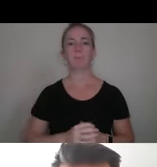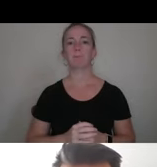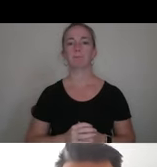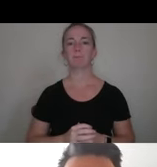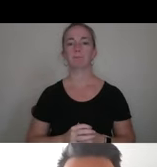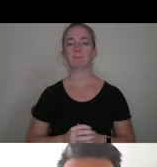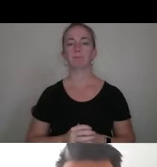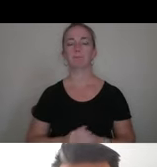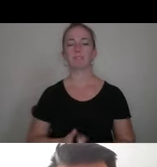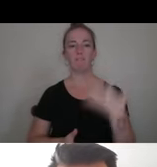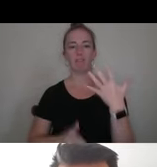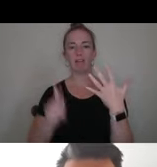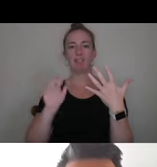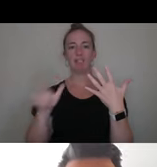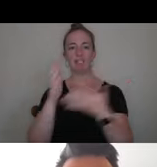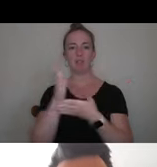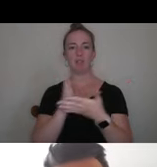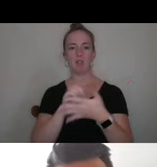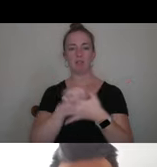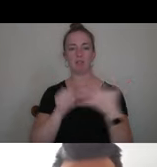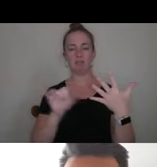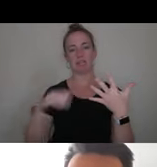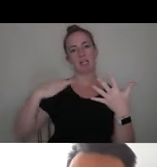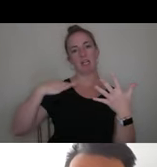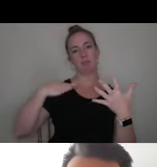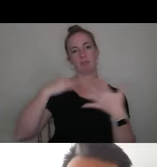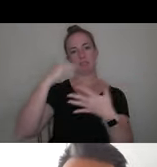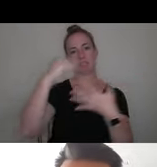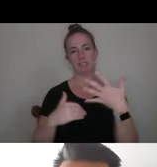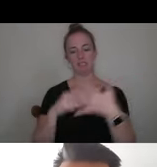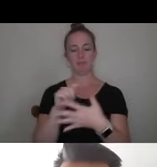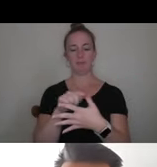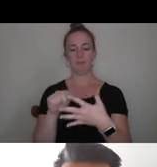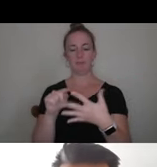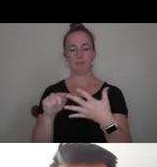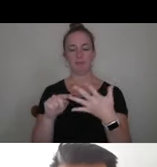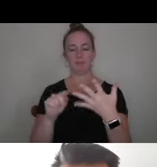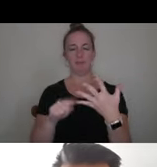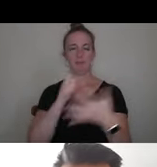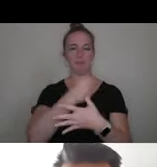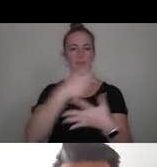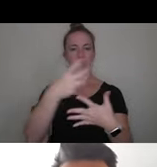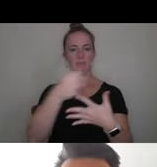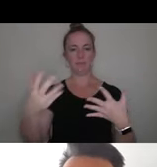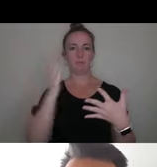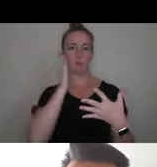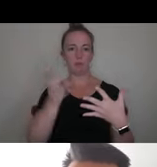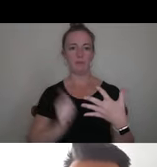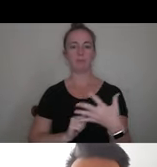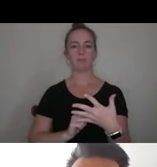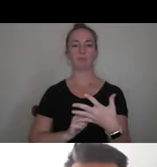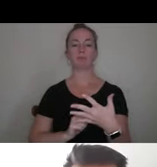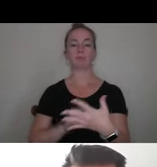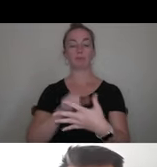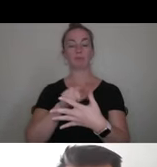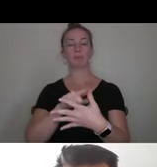aspects of the Common Application. They are listed here, and we're going to talk about each of them in turn. So the first